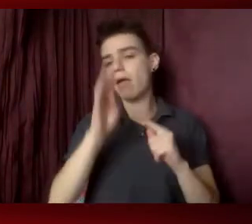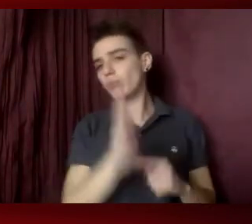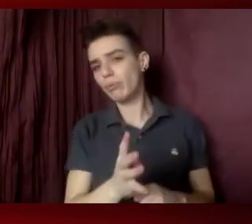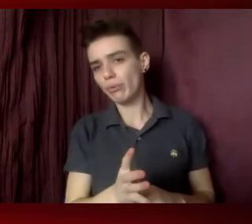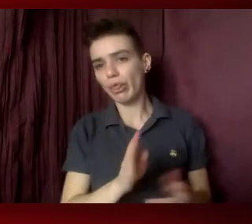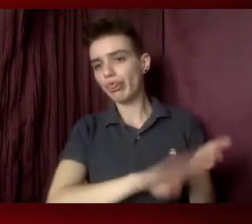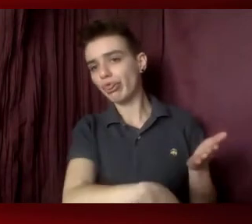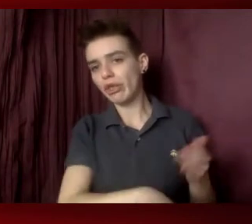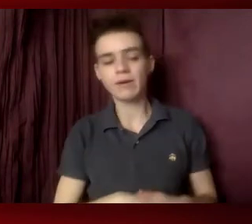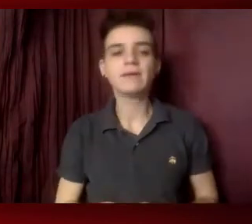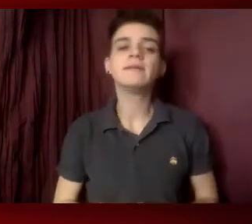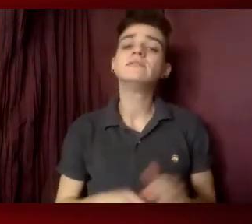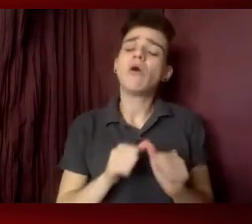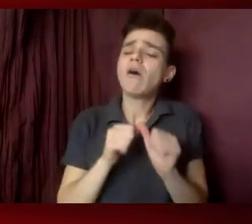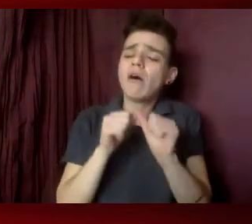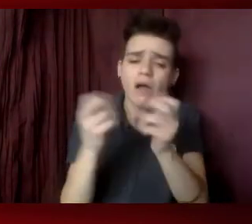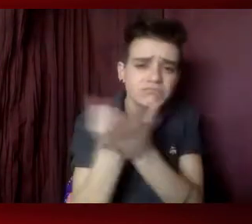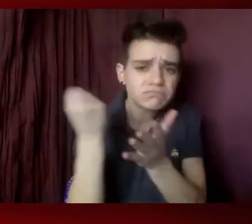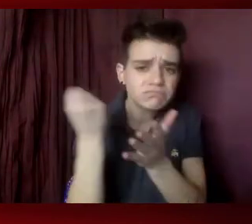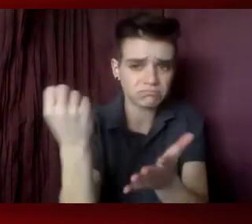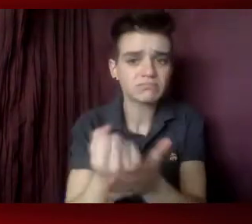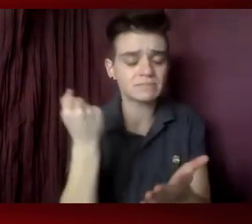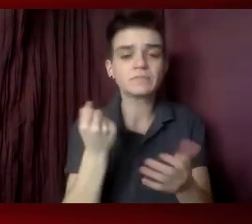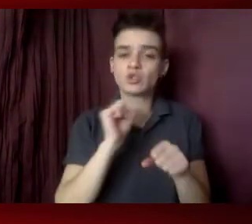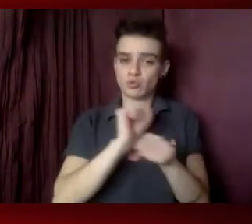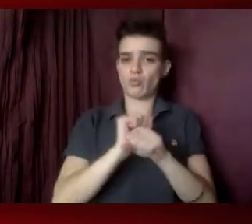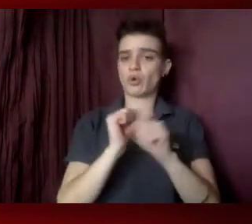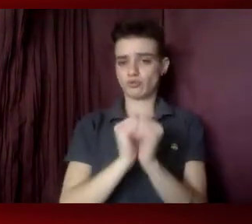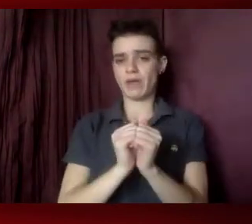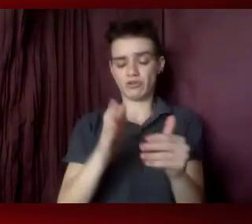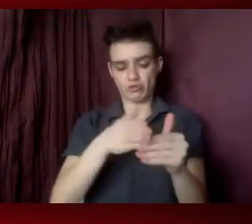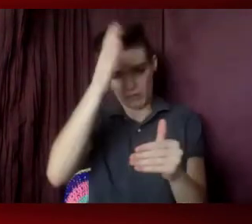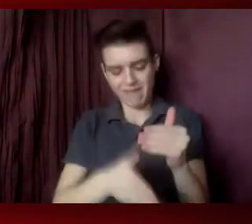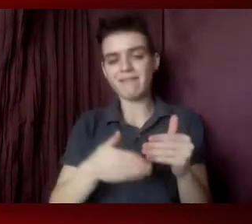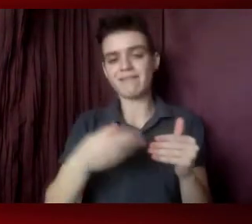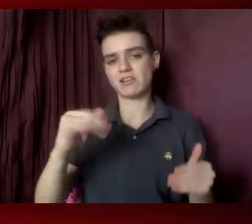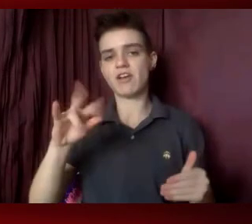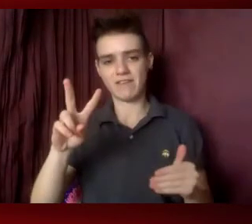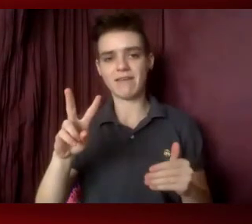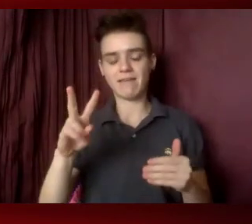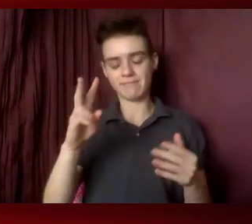let's continue to do that work together to end America's HIV epidemic. Thank you.